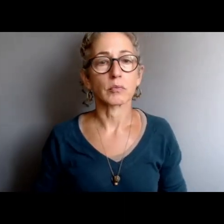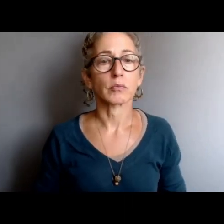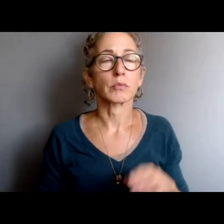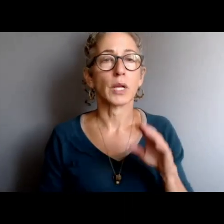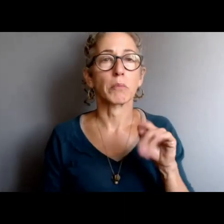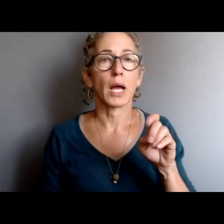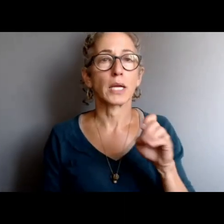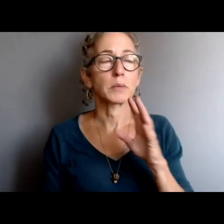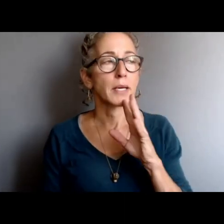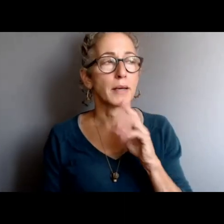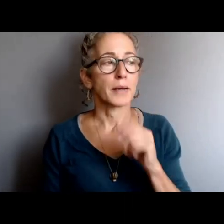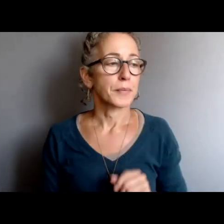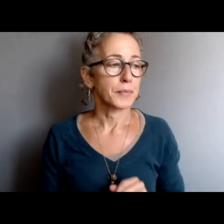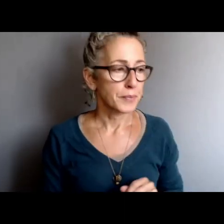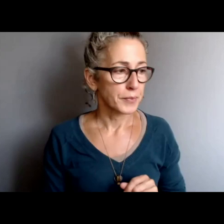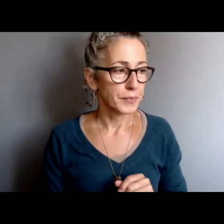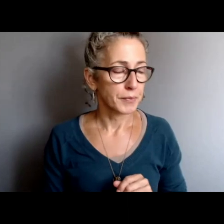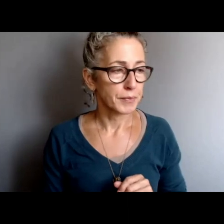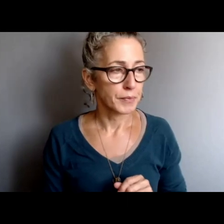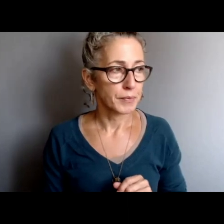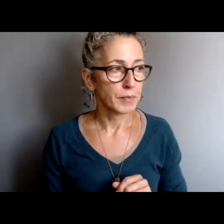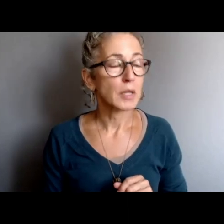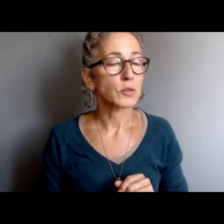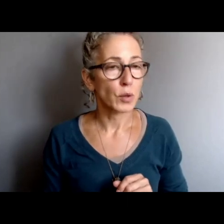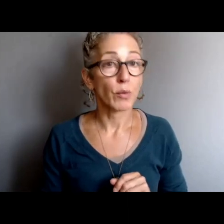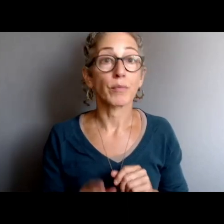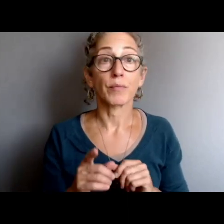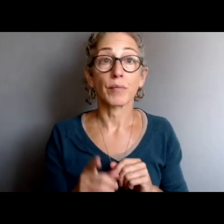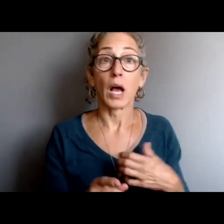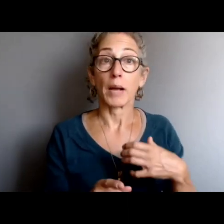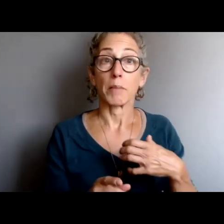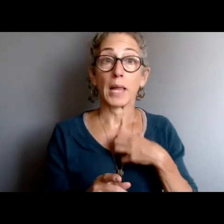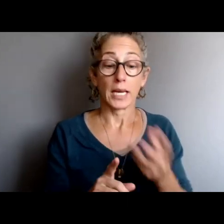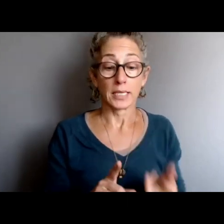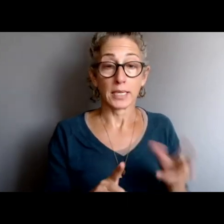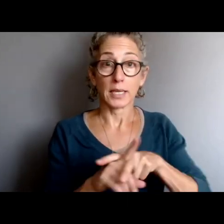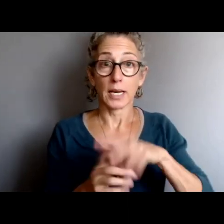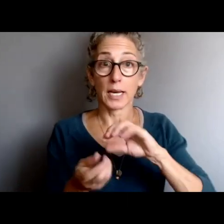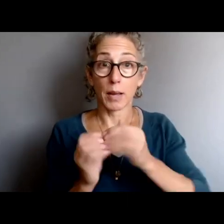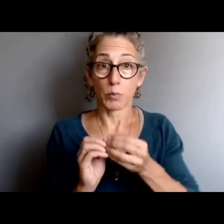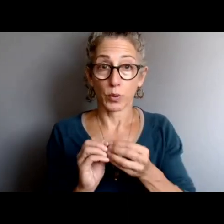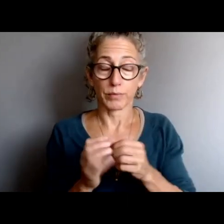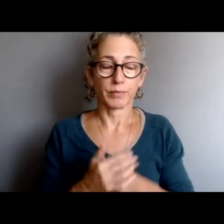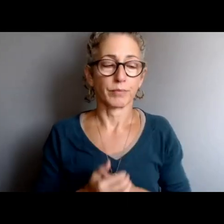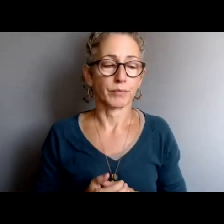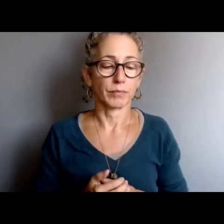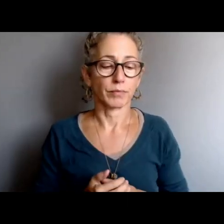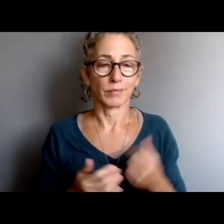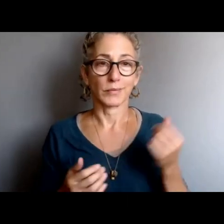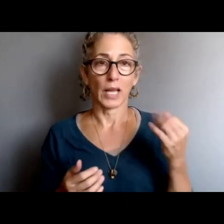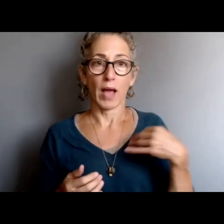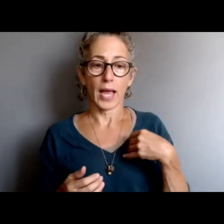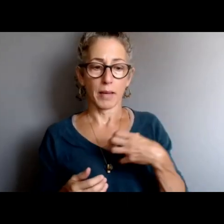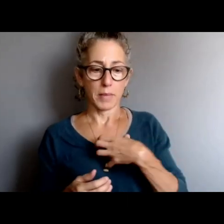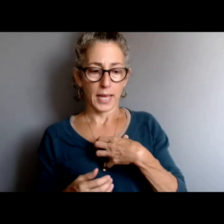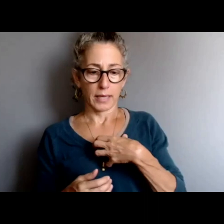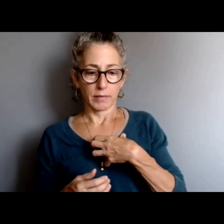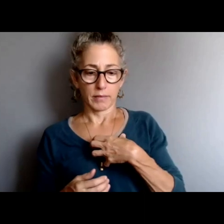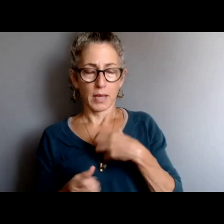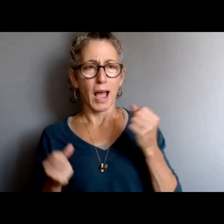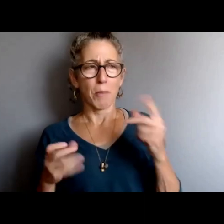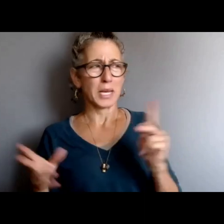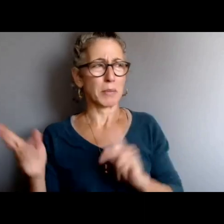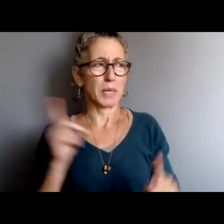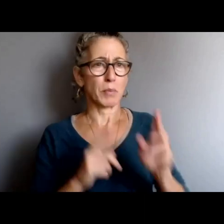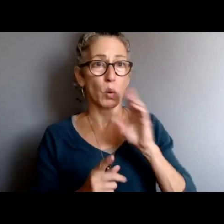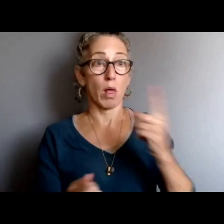somebody had asked, once my complaint is assigned, how many investigators will I be talking to regarding my complaint, and will I